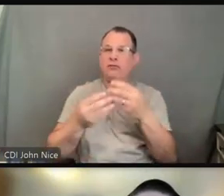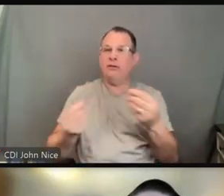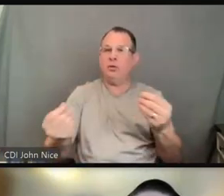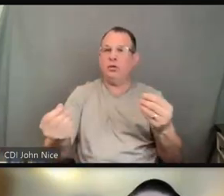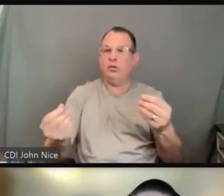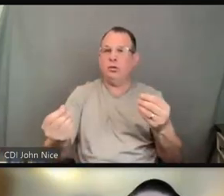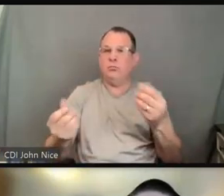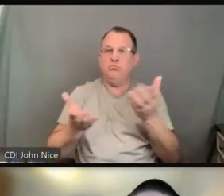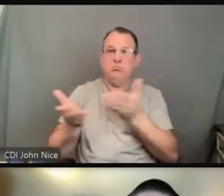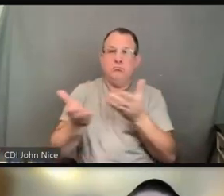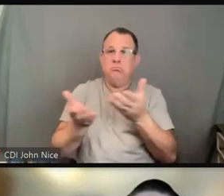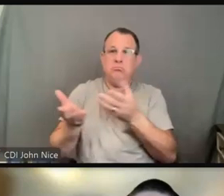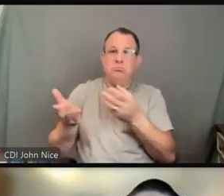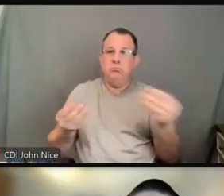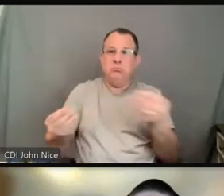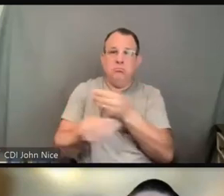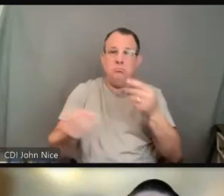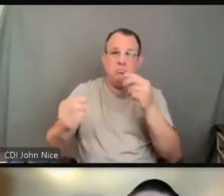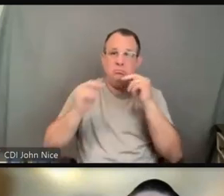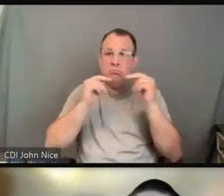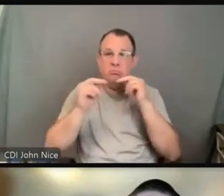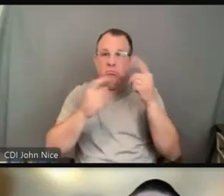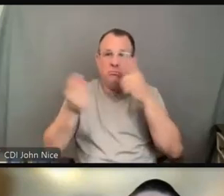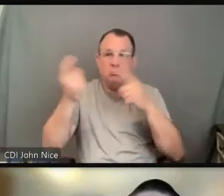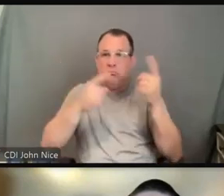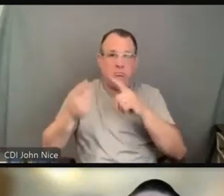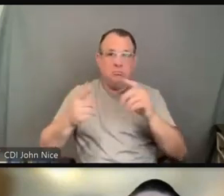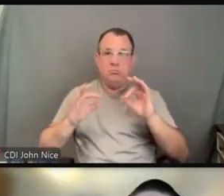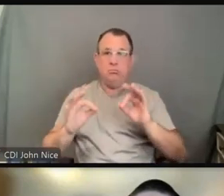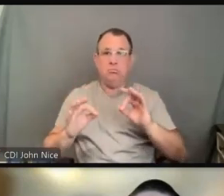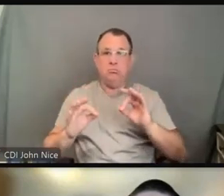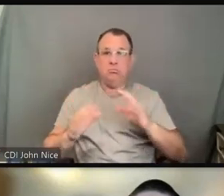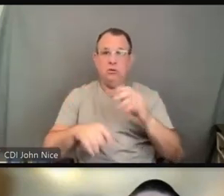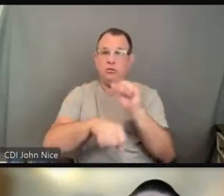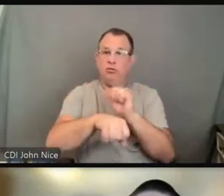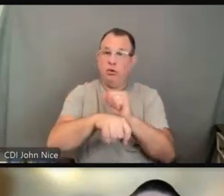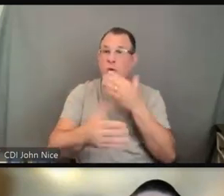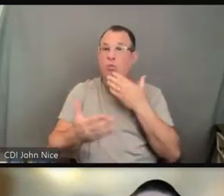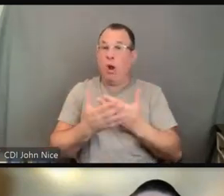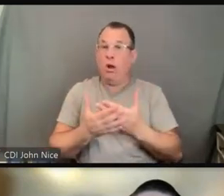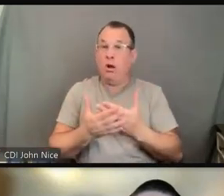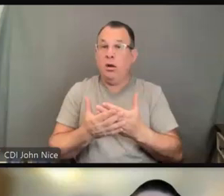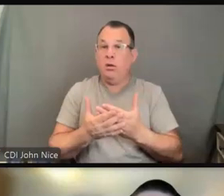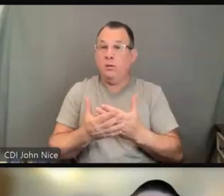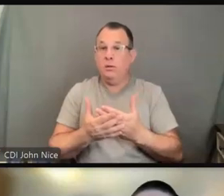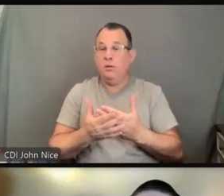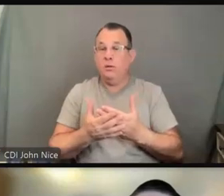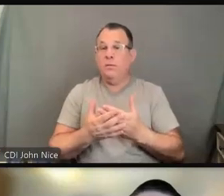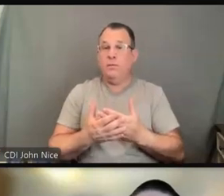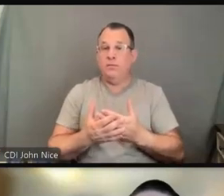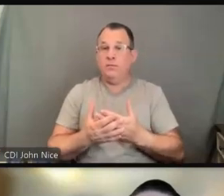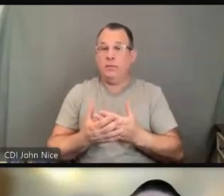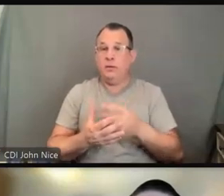And that is actually a method that works pretty well for individuals who have communication disabilities